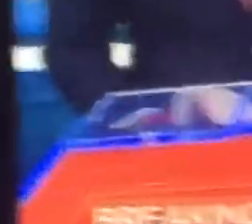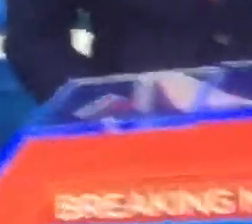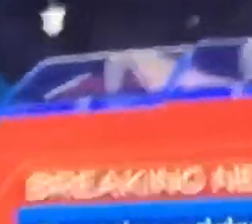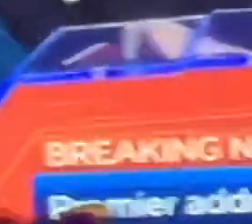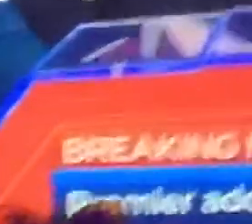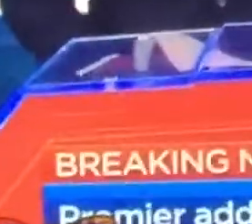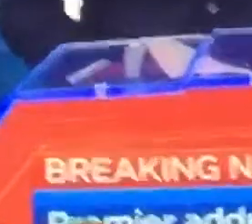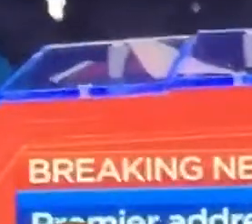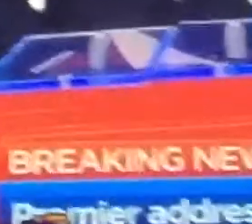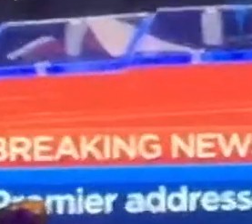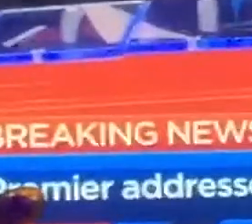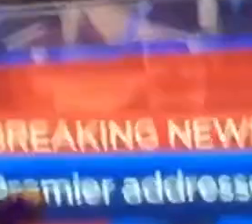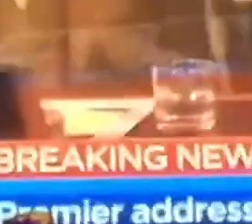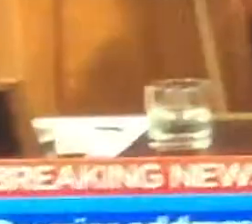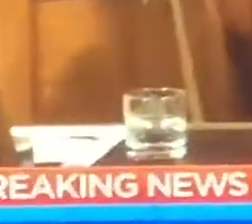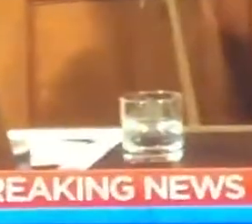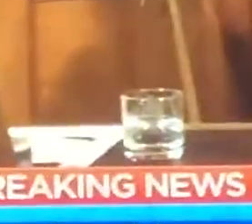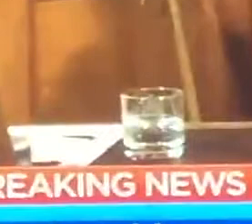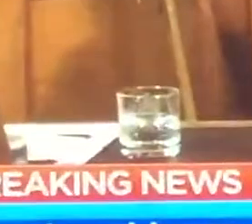begin. Let's listen in right now.